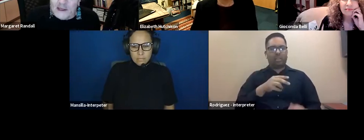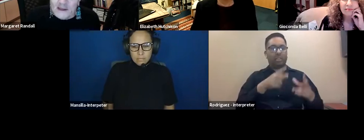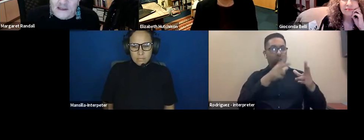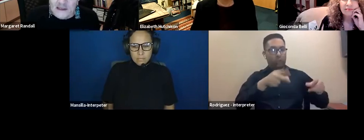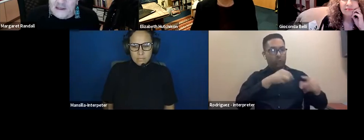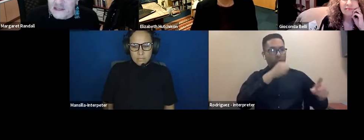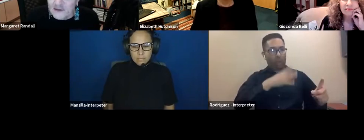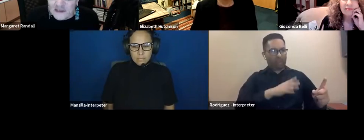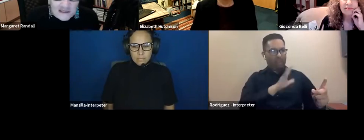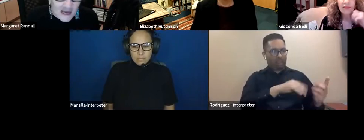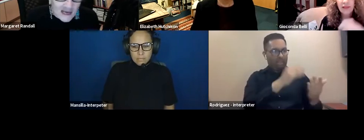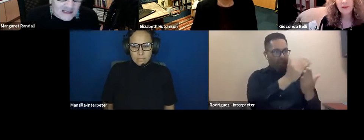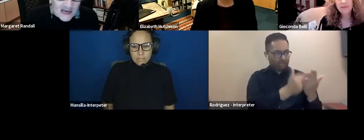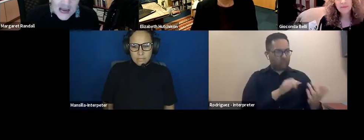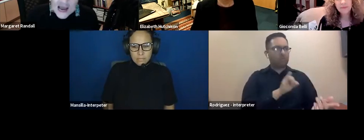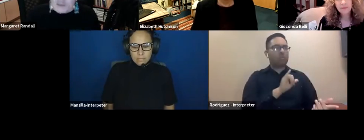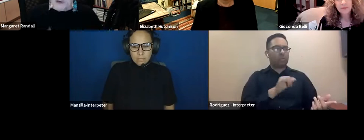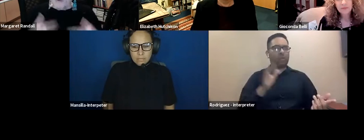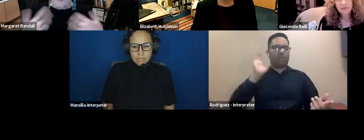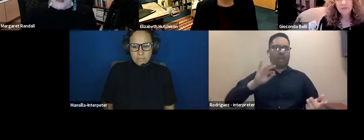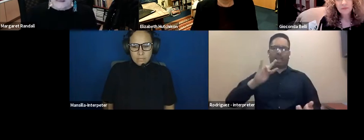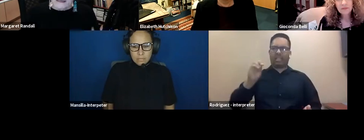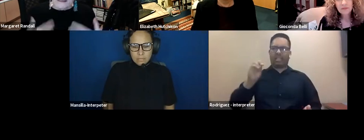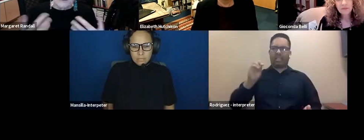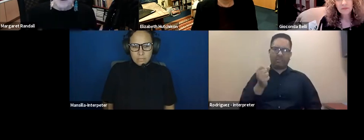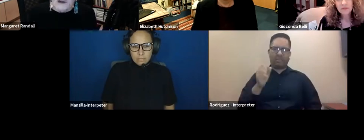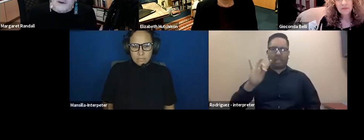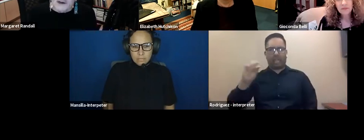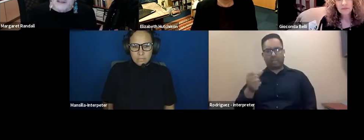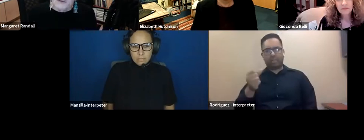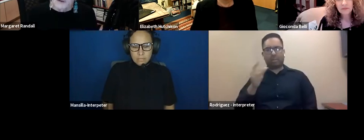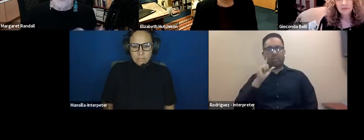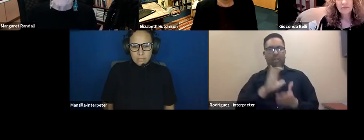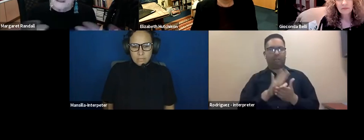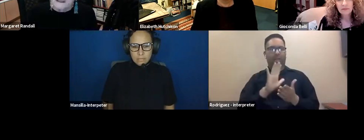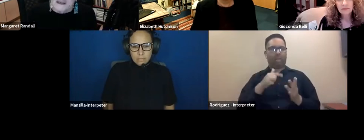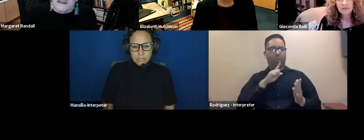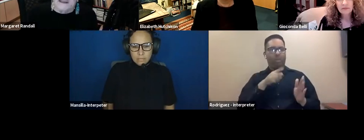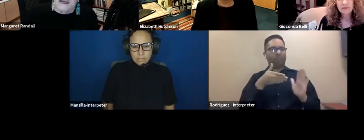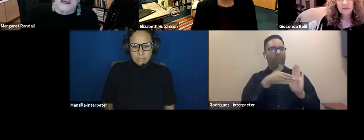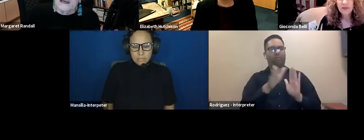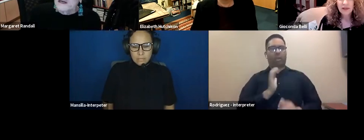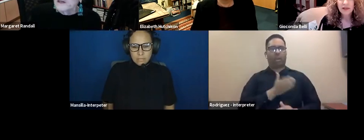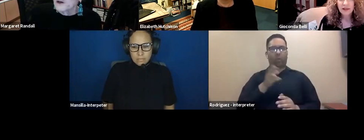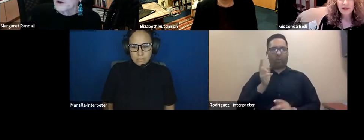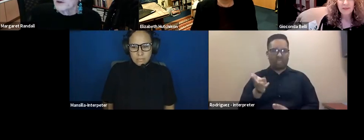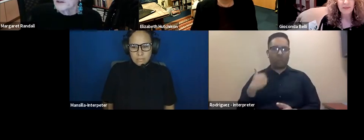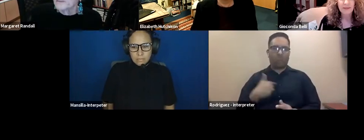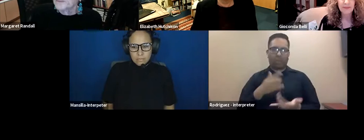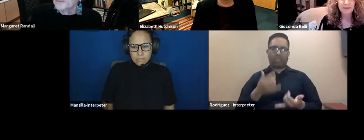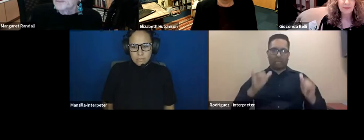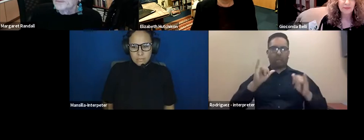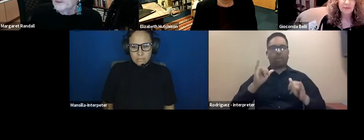women in this, in the 70s and 80s, as being reflected. It's part of our history, and we're building on it today. So,